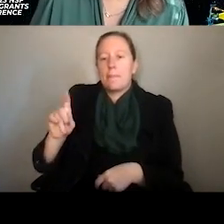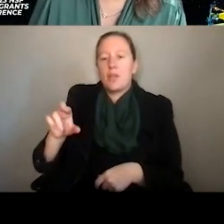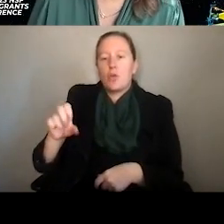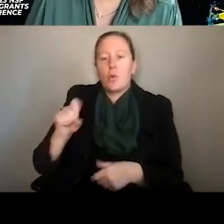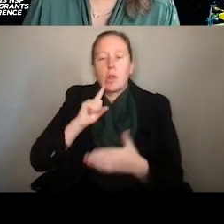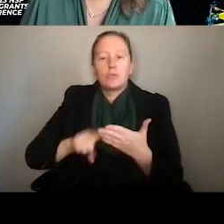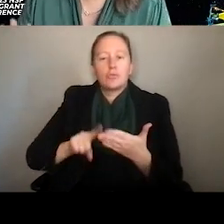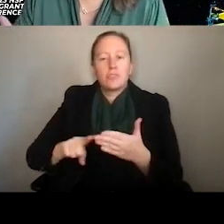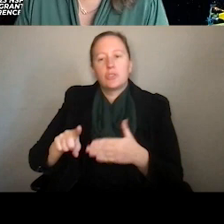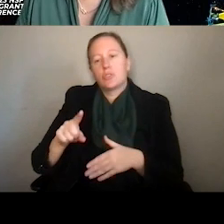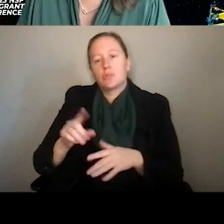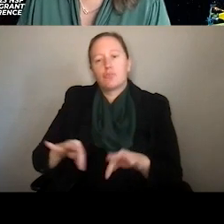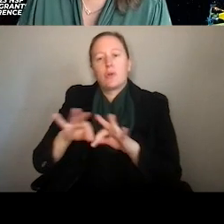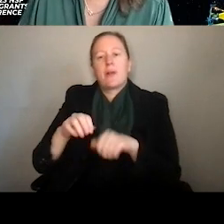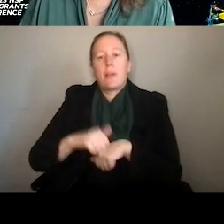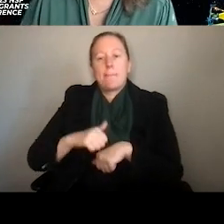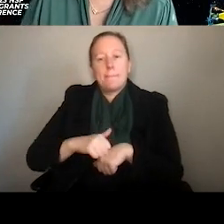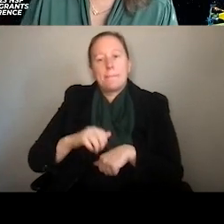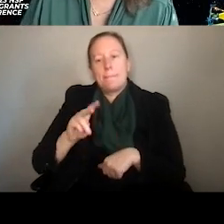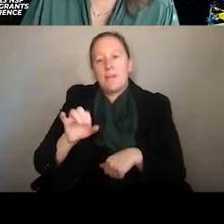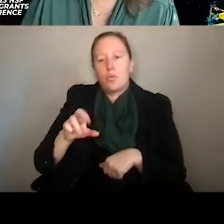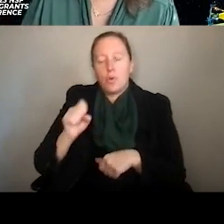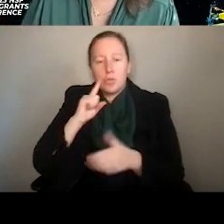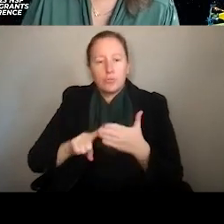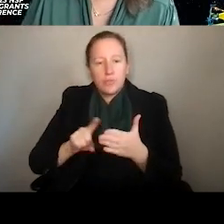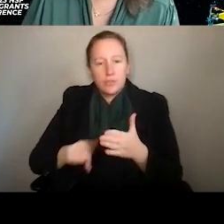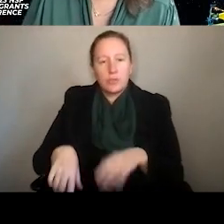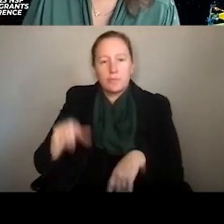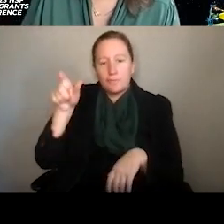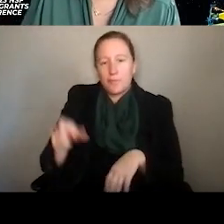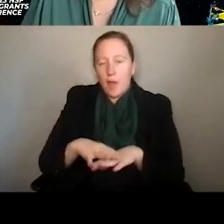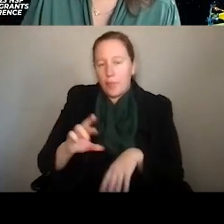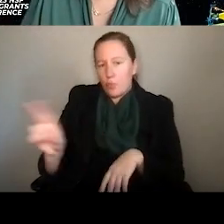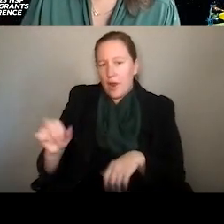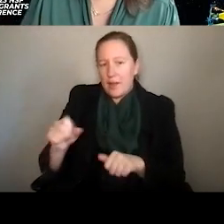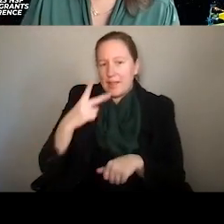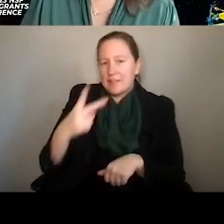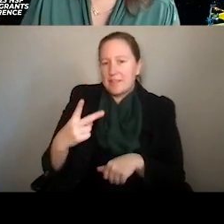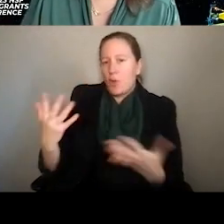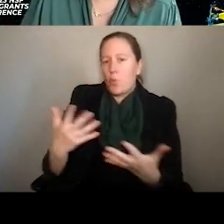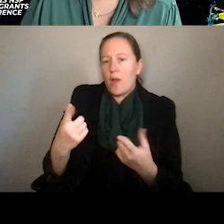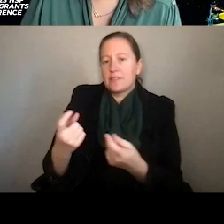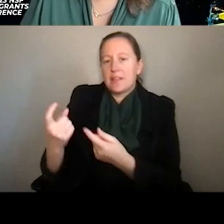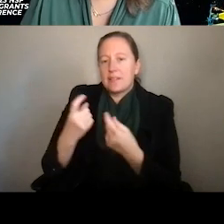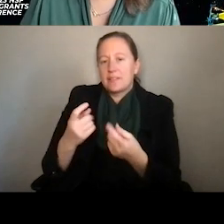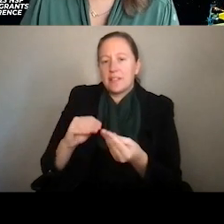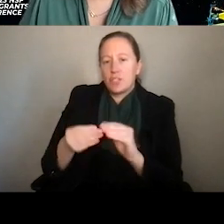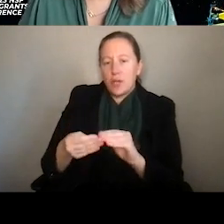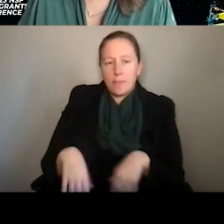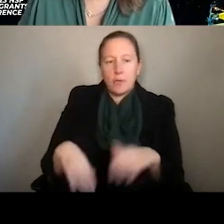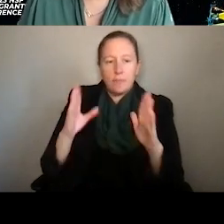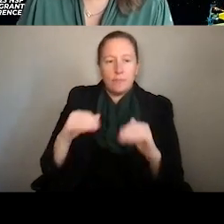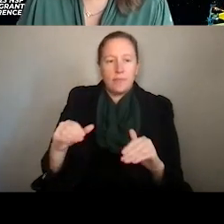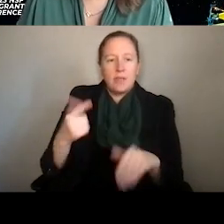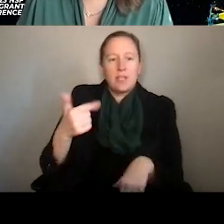in that, take a look. And again, the numbers are on the right, and I'll post these in the chat too. Next is GEO Embrace. So this